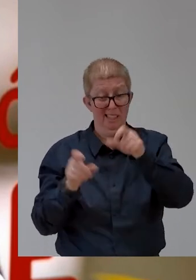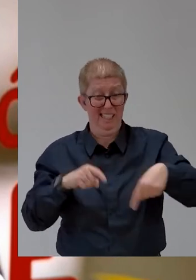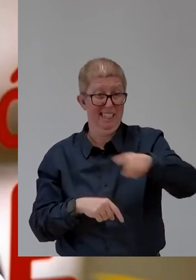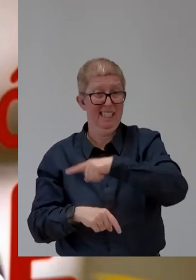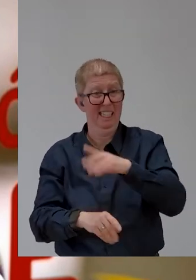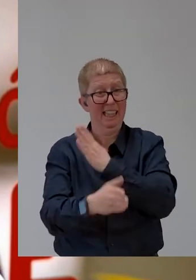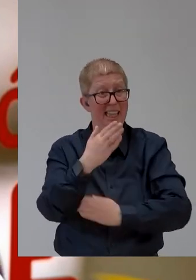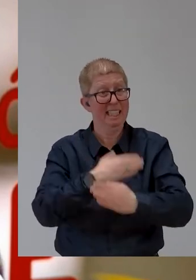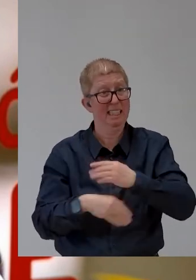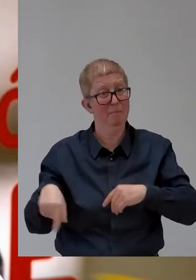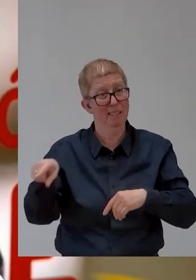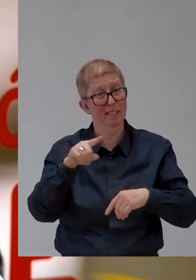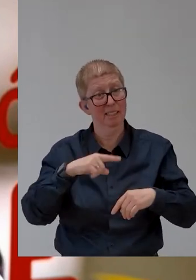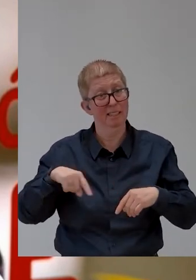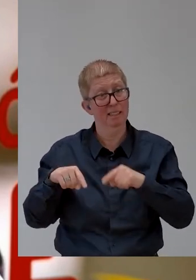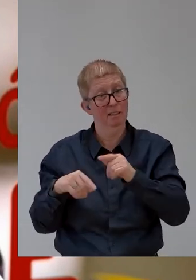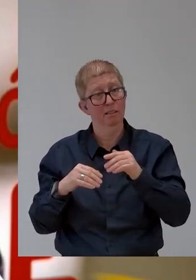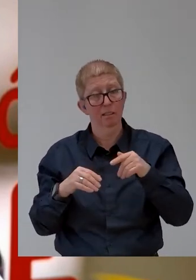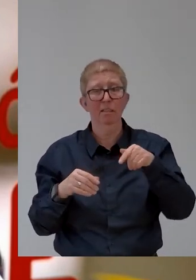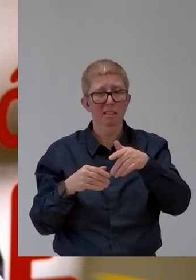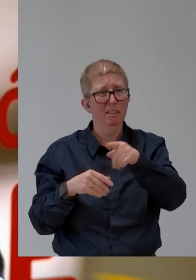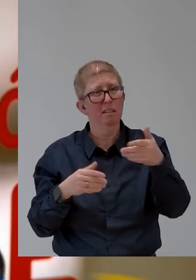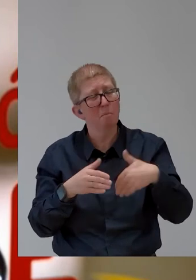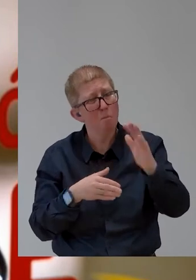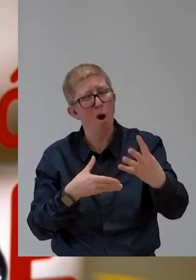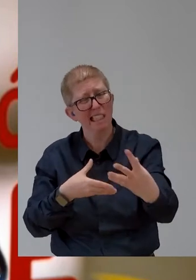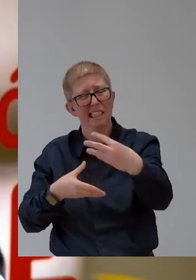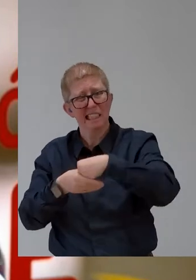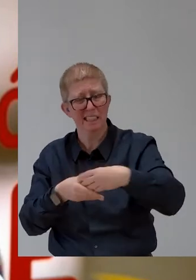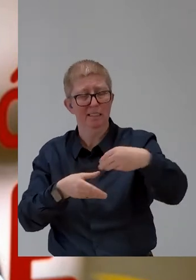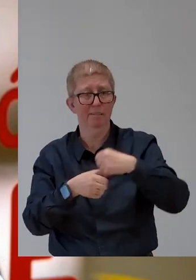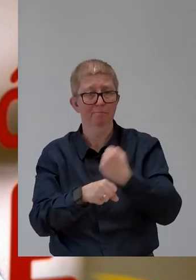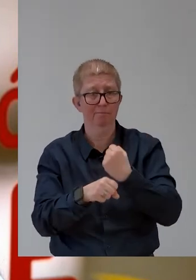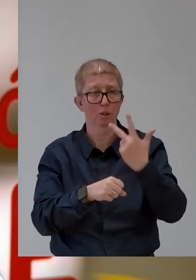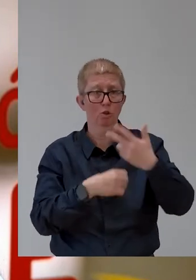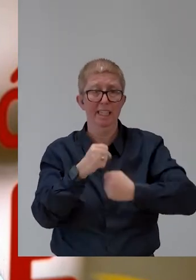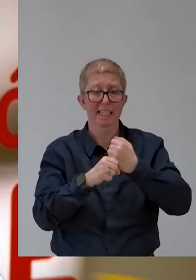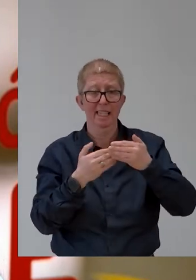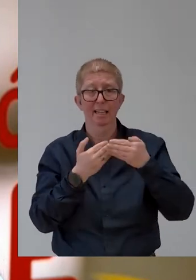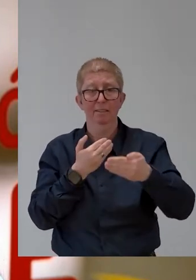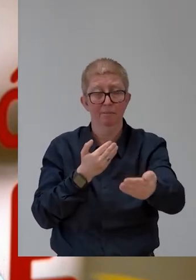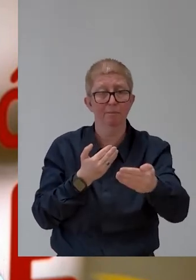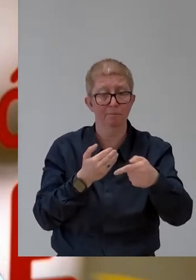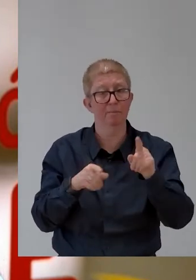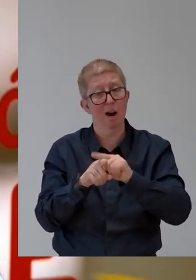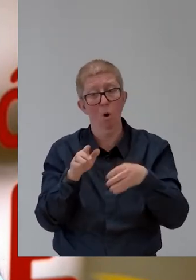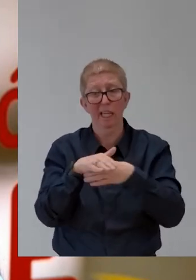involved with this resource. And we would like to